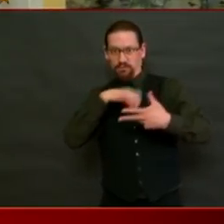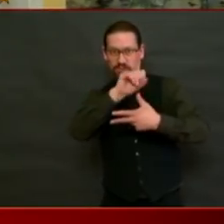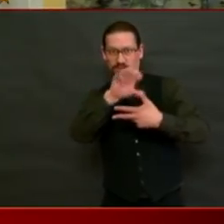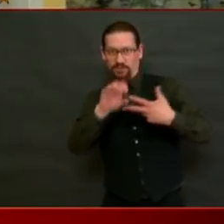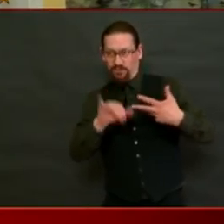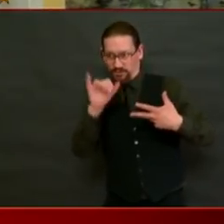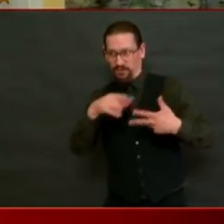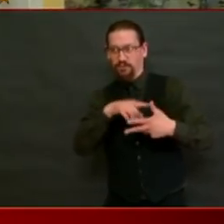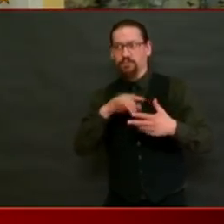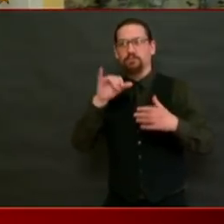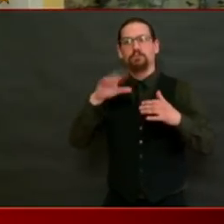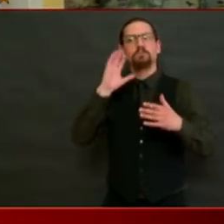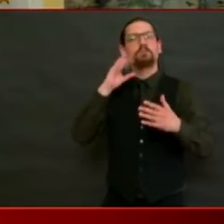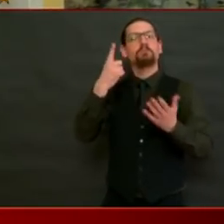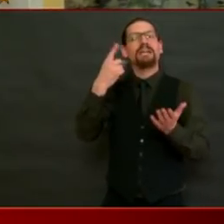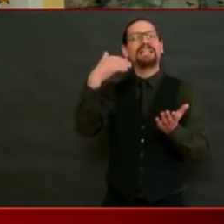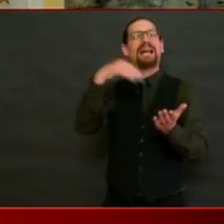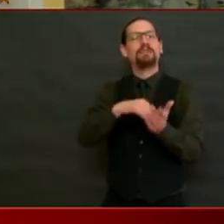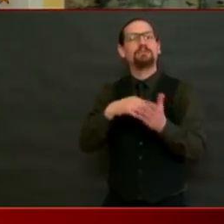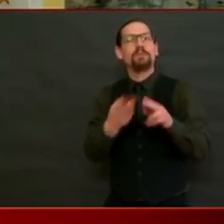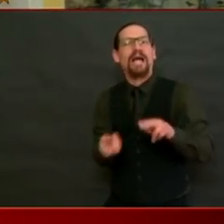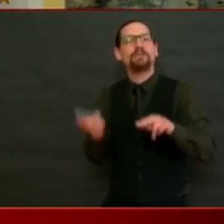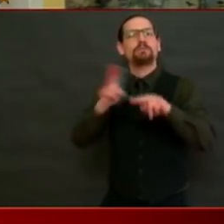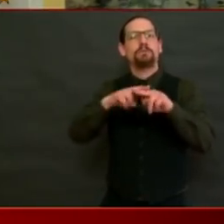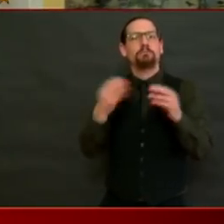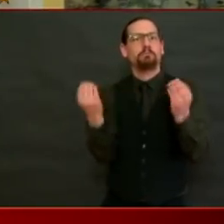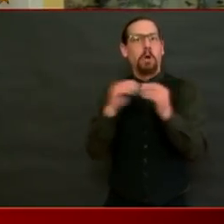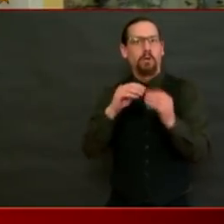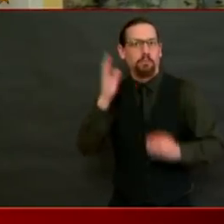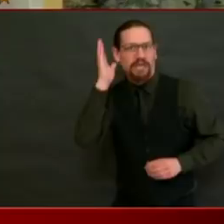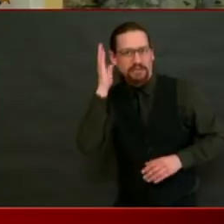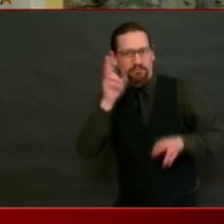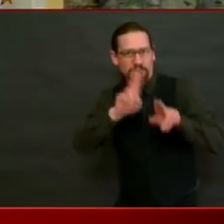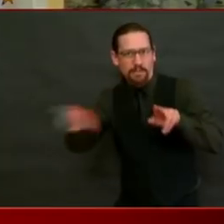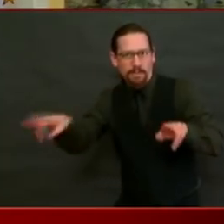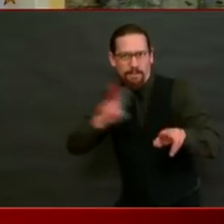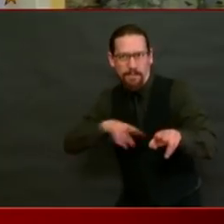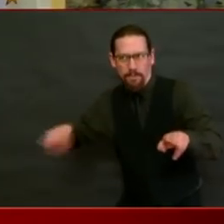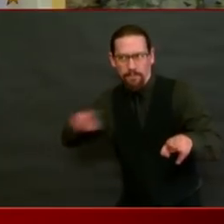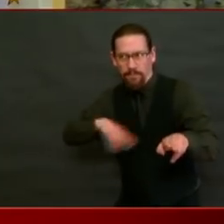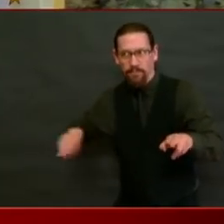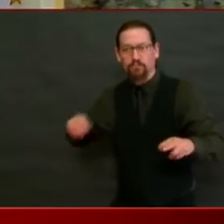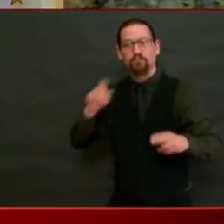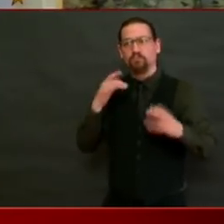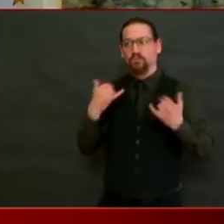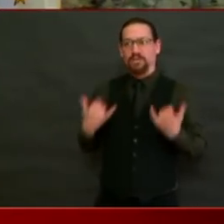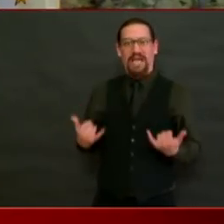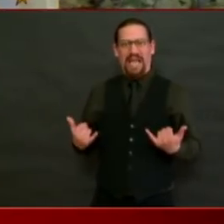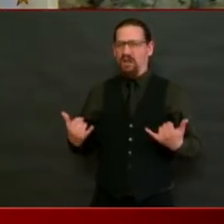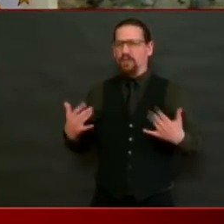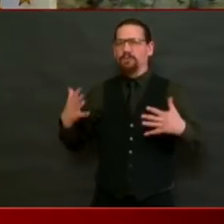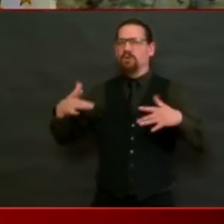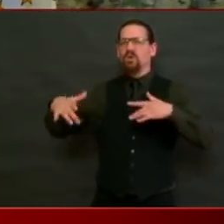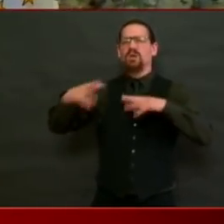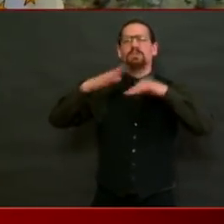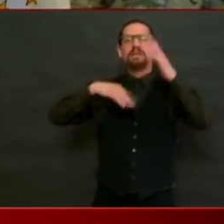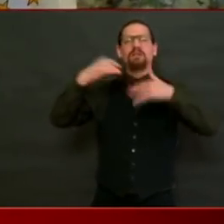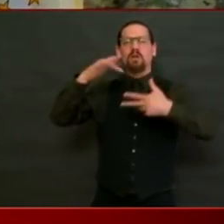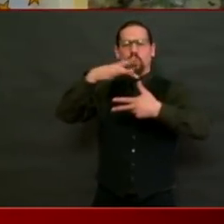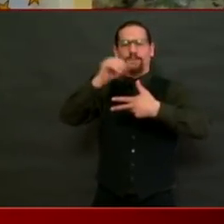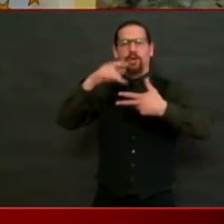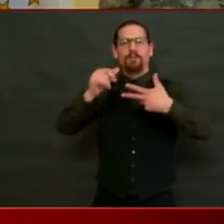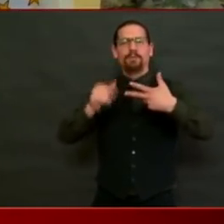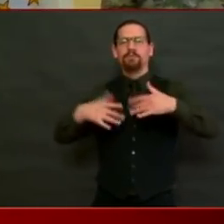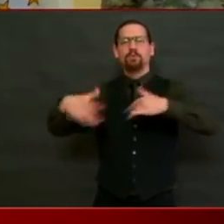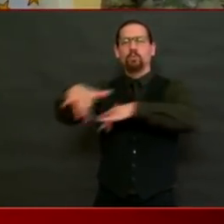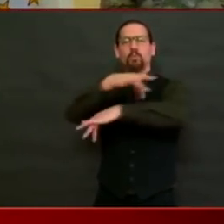beds. We do not have a single hospital bed in any of those alternative sites right now, so we are not ready. The same is true